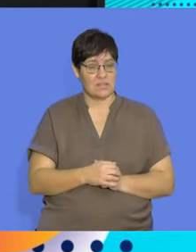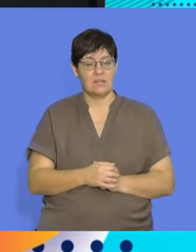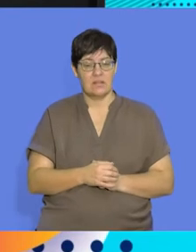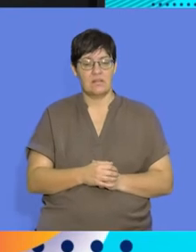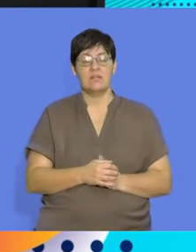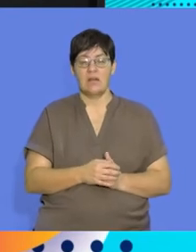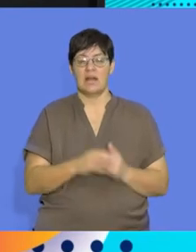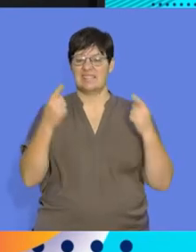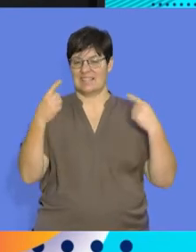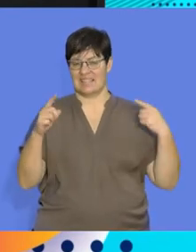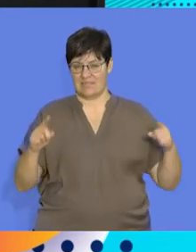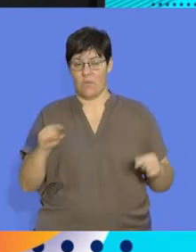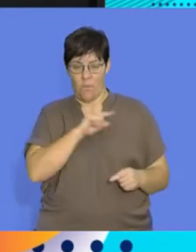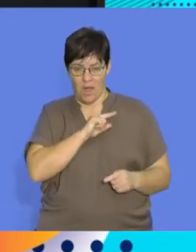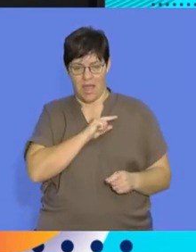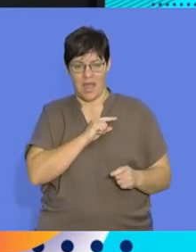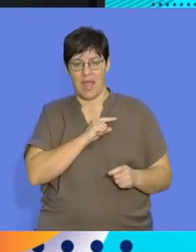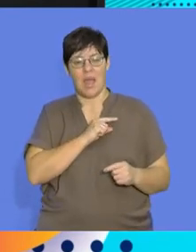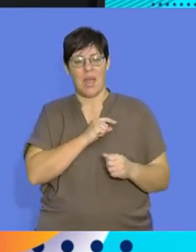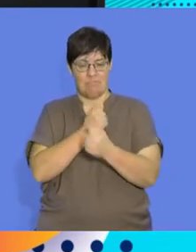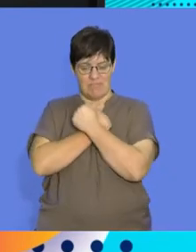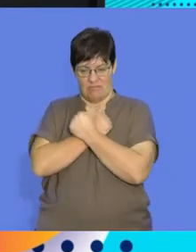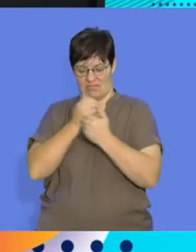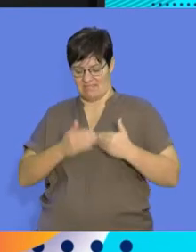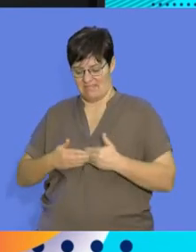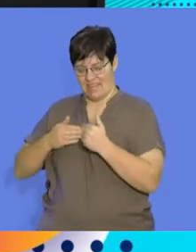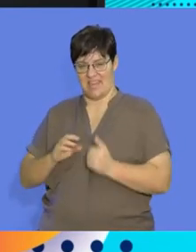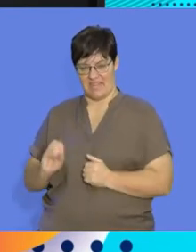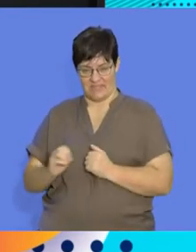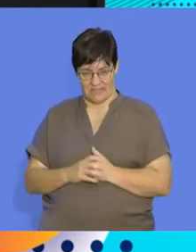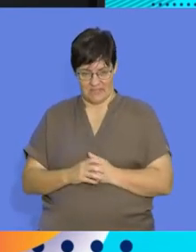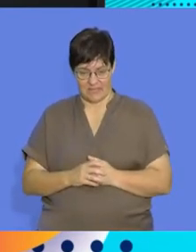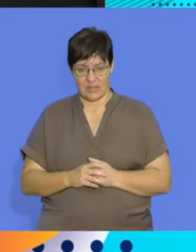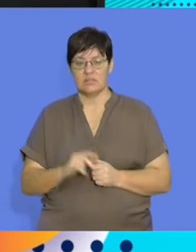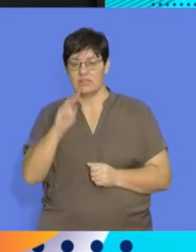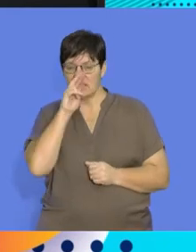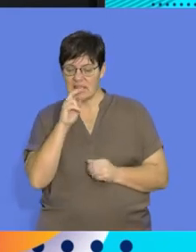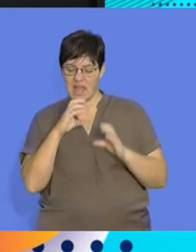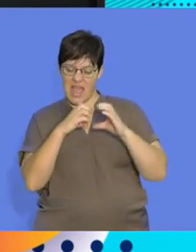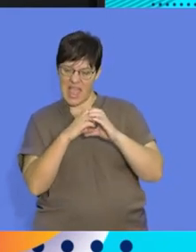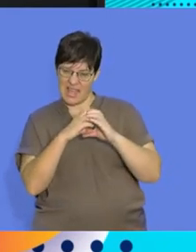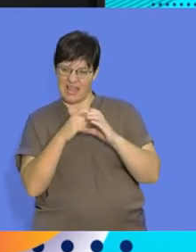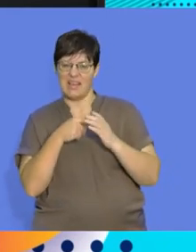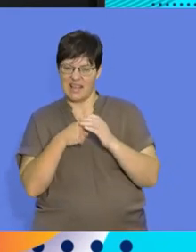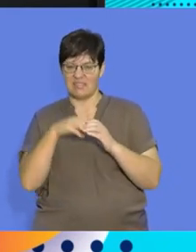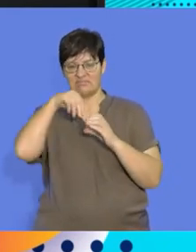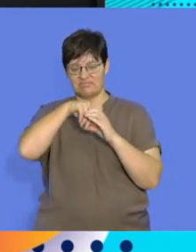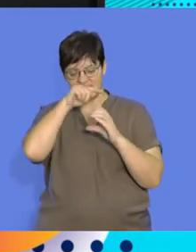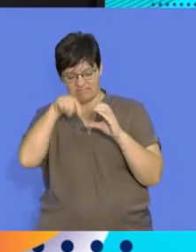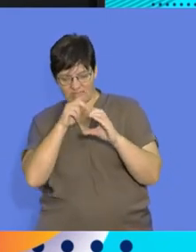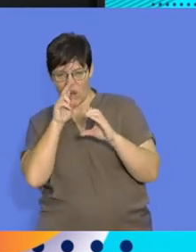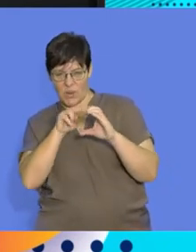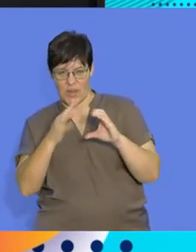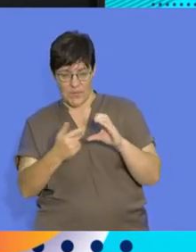reproduction based on parental care and we're going to kind of overview the structure of the amniotic egg and its significance in